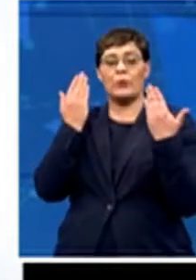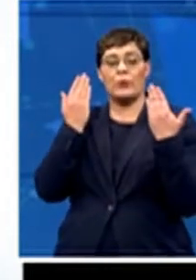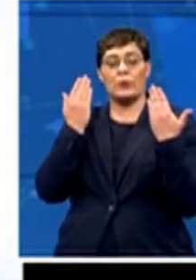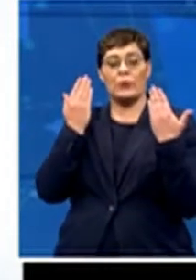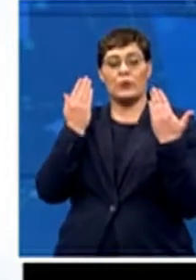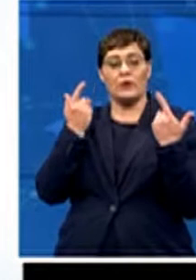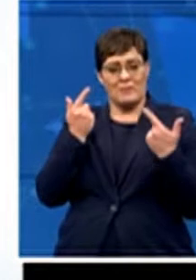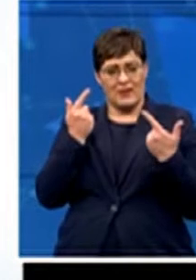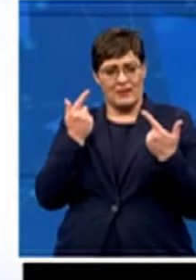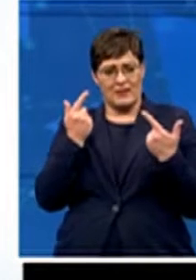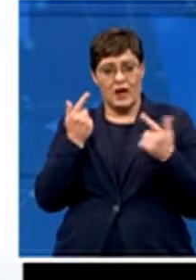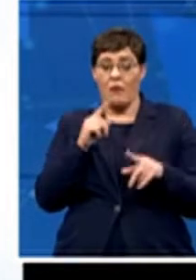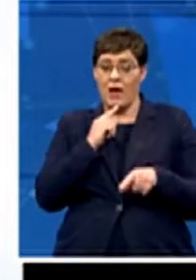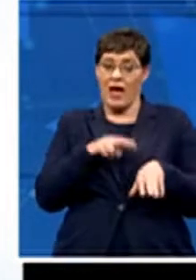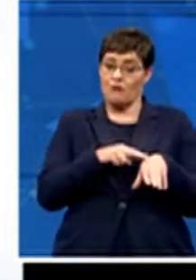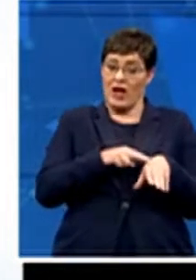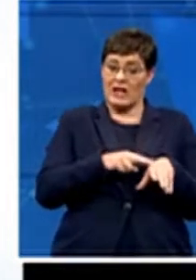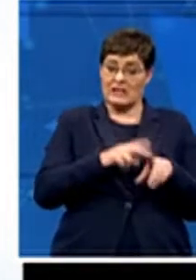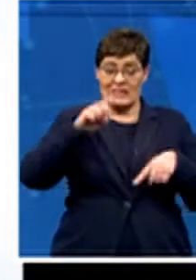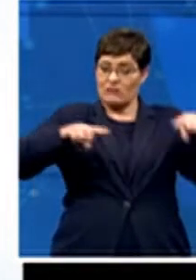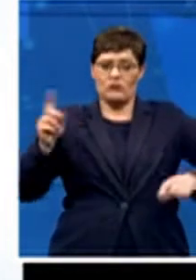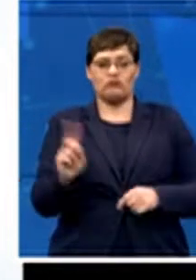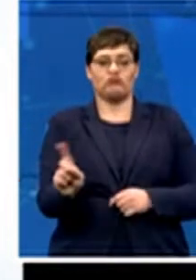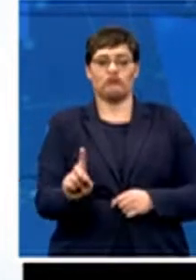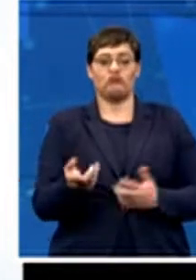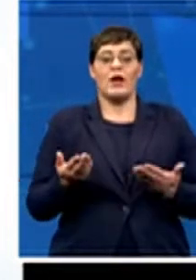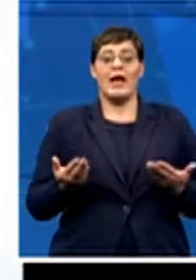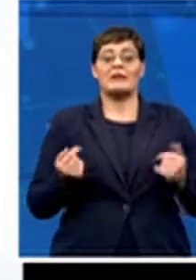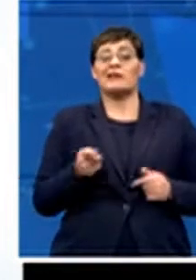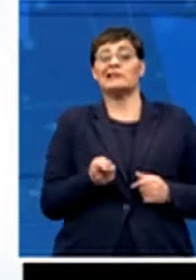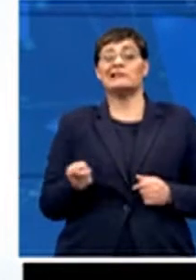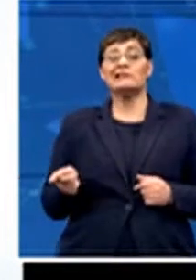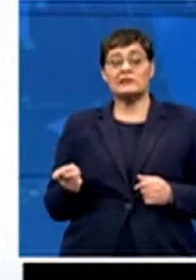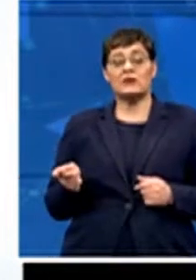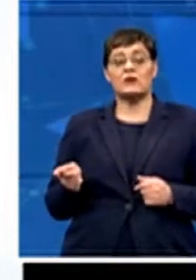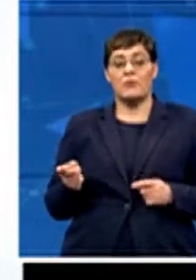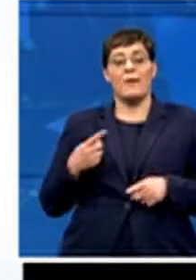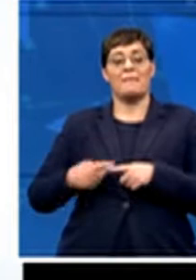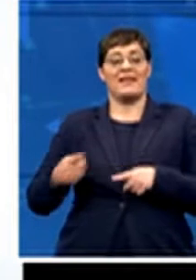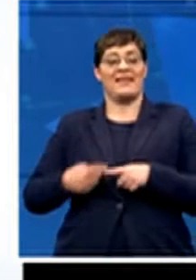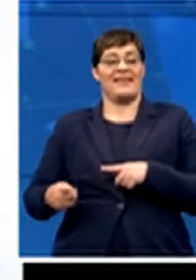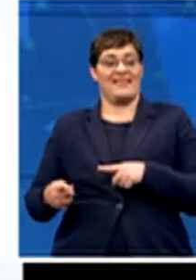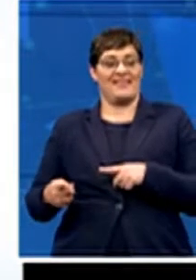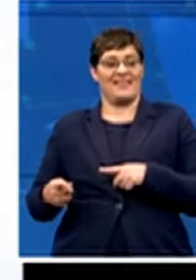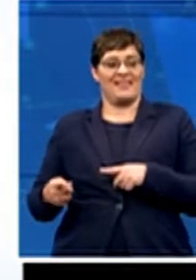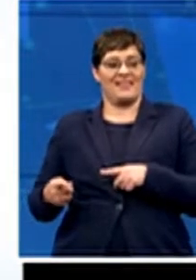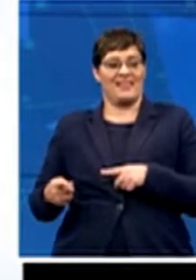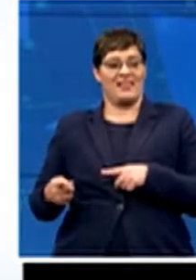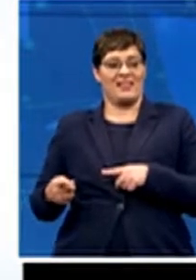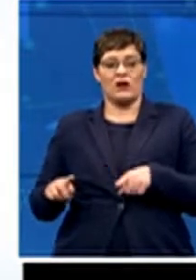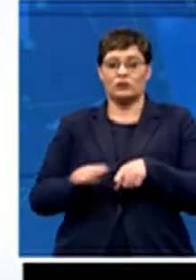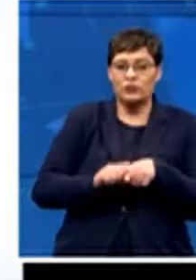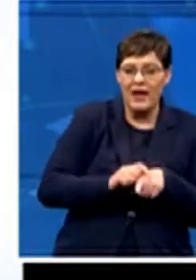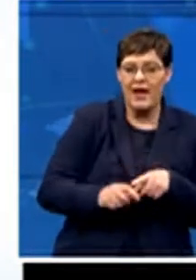they were expected, these players, to be able to play. They had to train as hard, but some were being paid and some